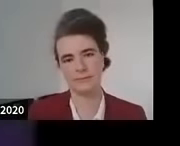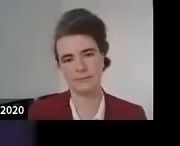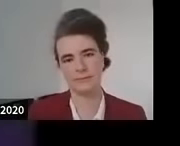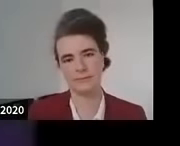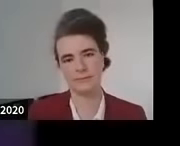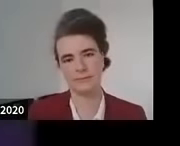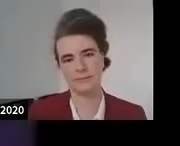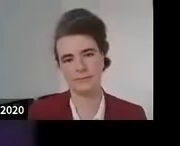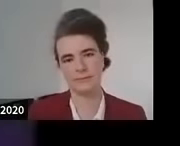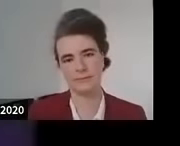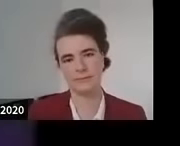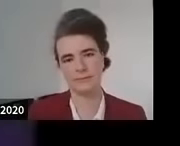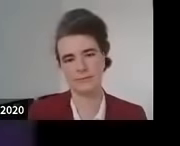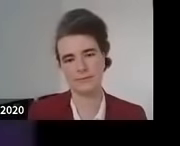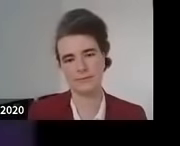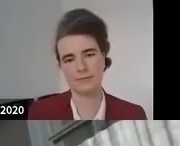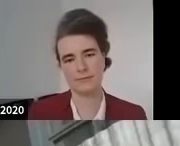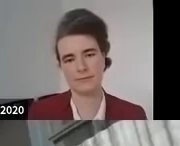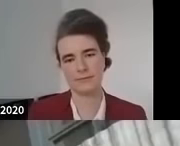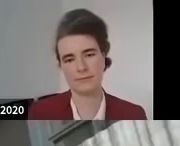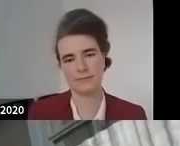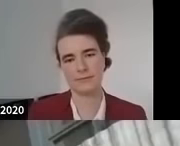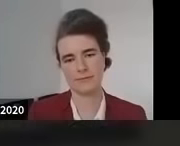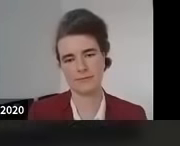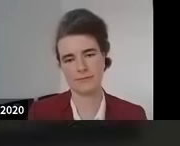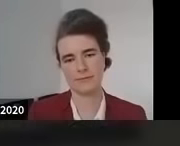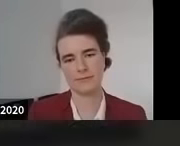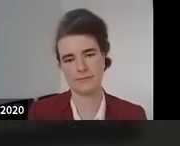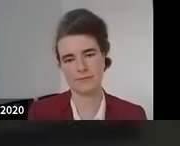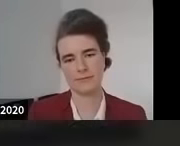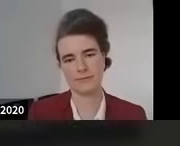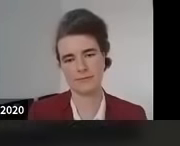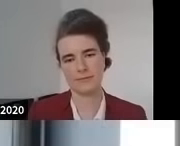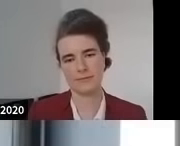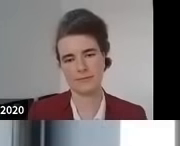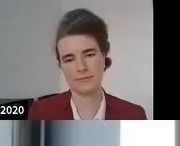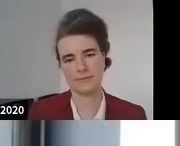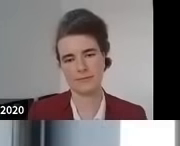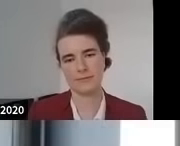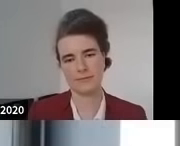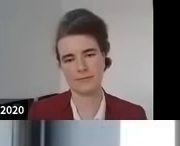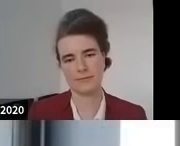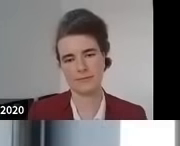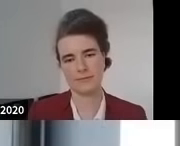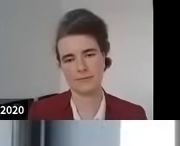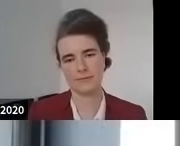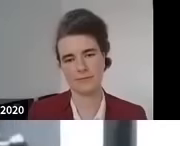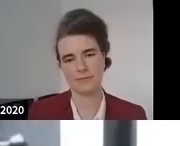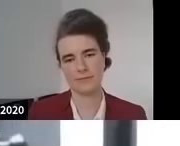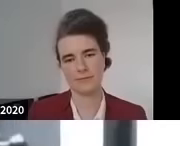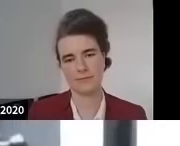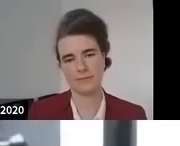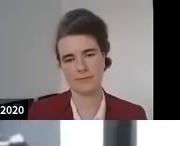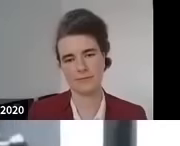spring verses bleach jeans even just a simple bopping down the road the clothes and the jewelry and the music this is just a